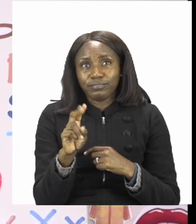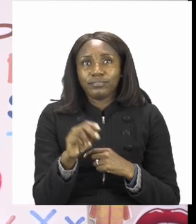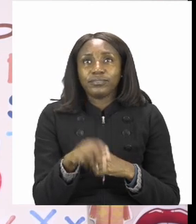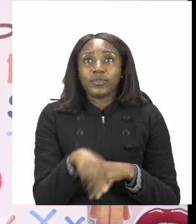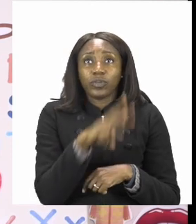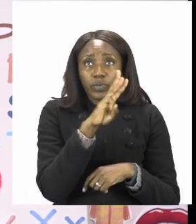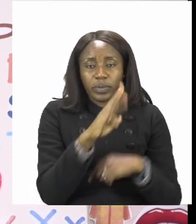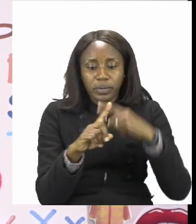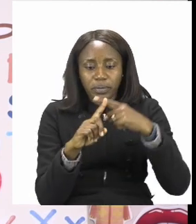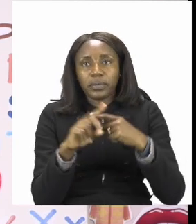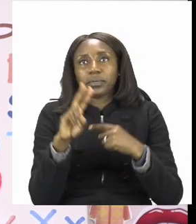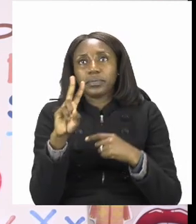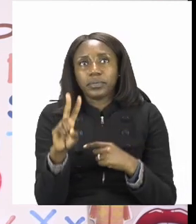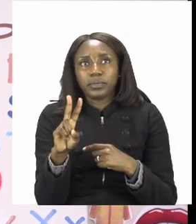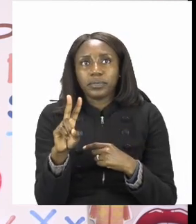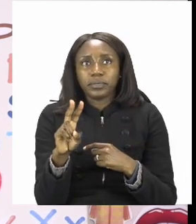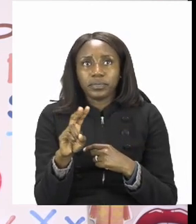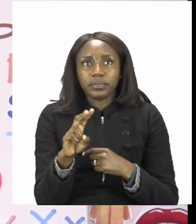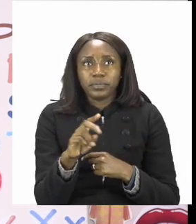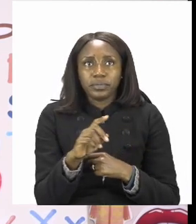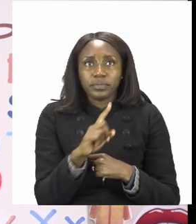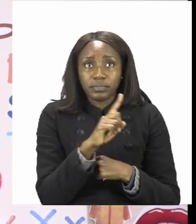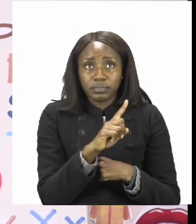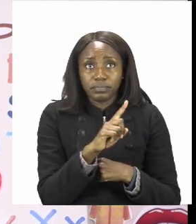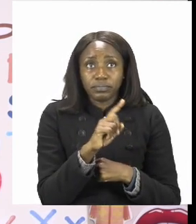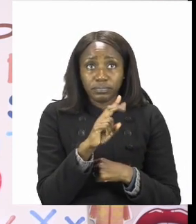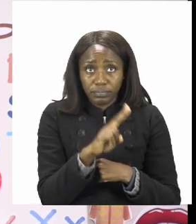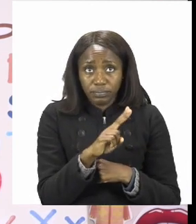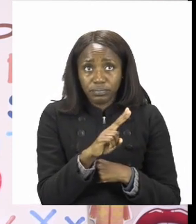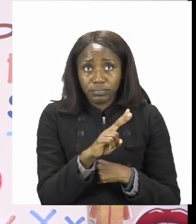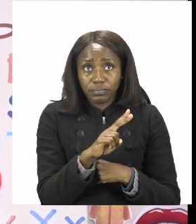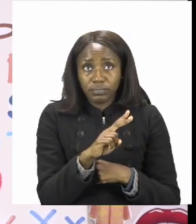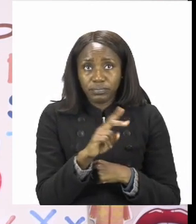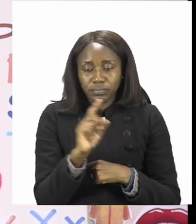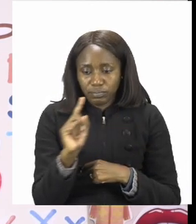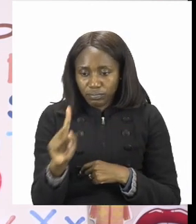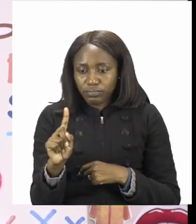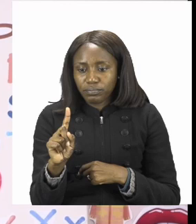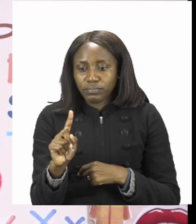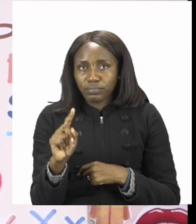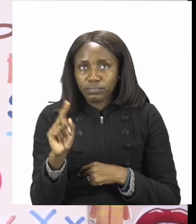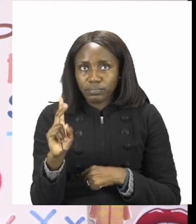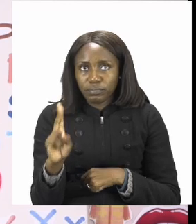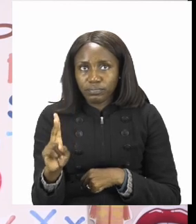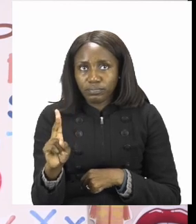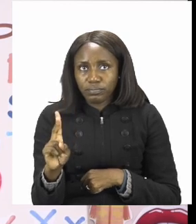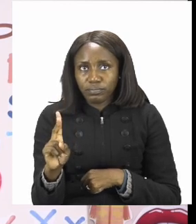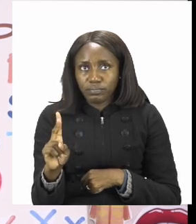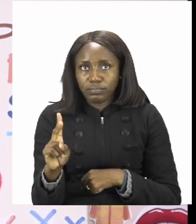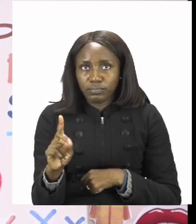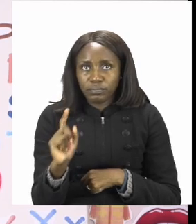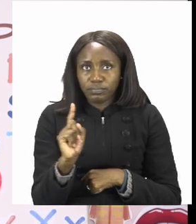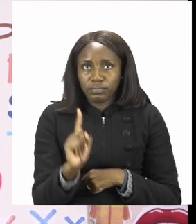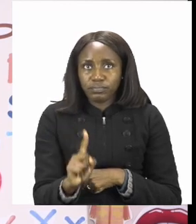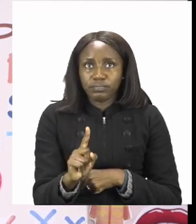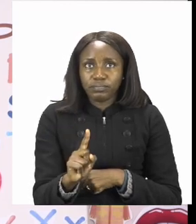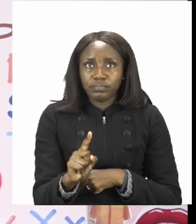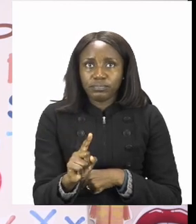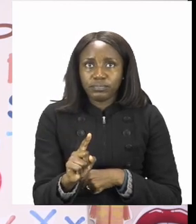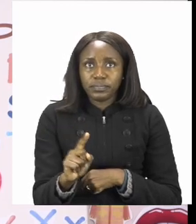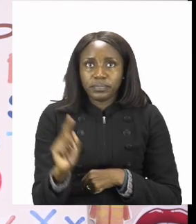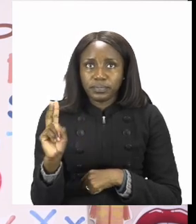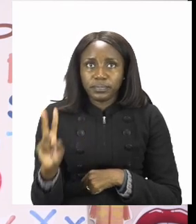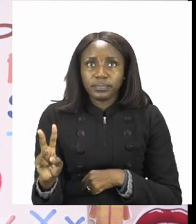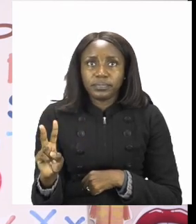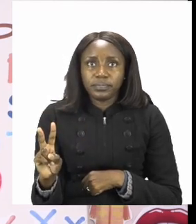two. So we say one two one two one